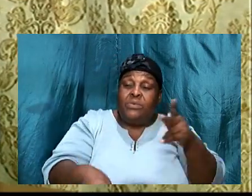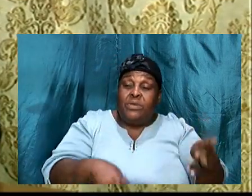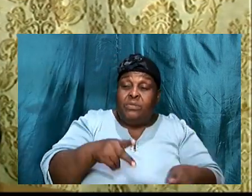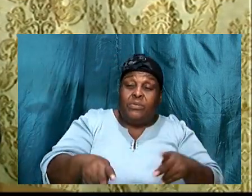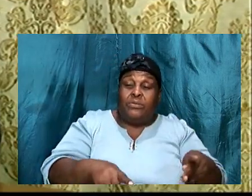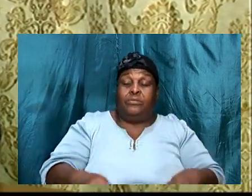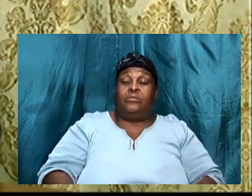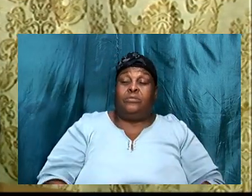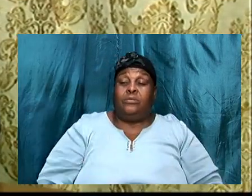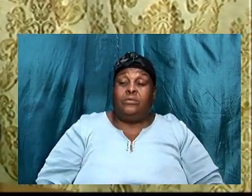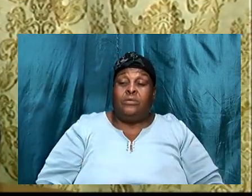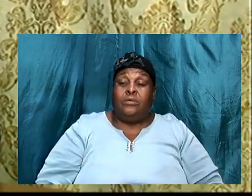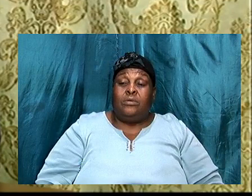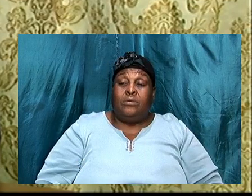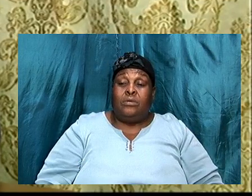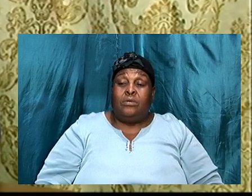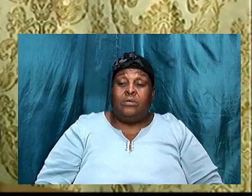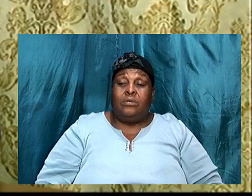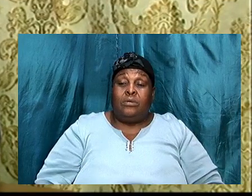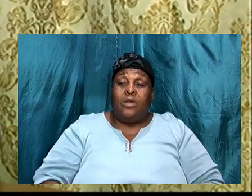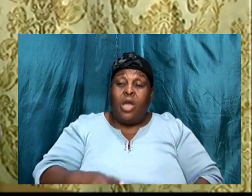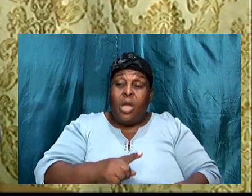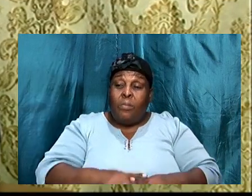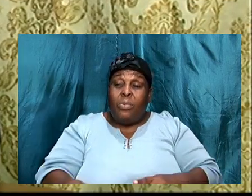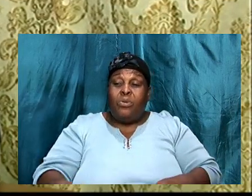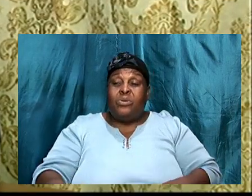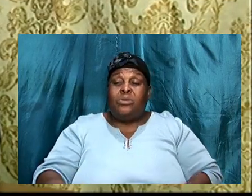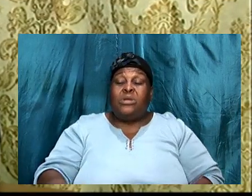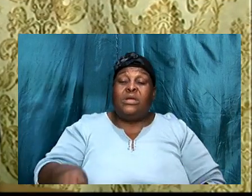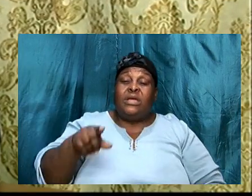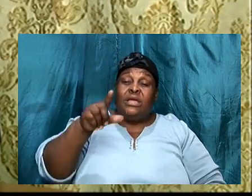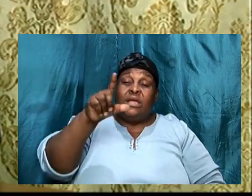the Bible says, but Levi and Benjamin,